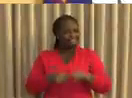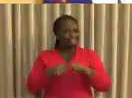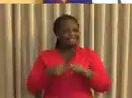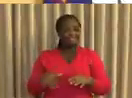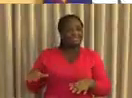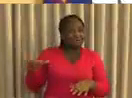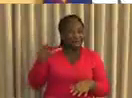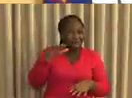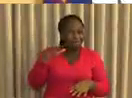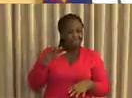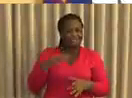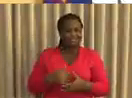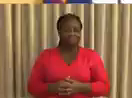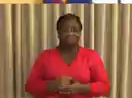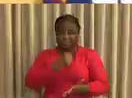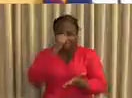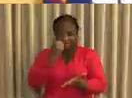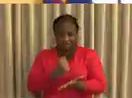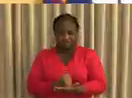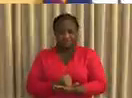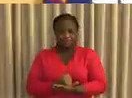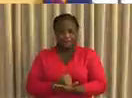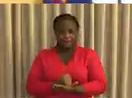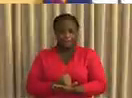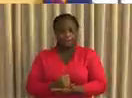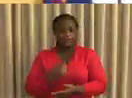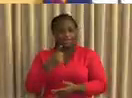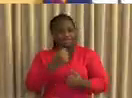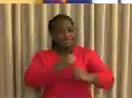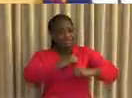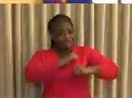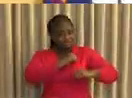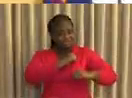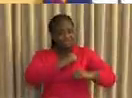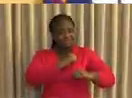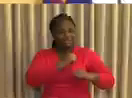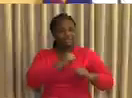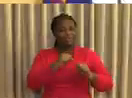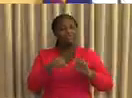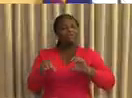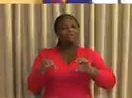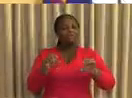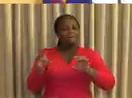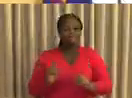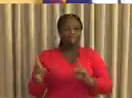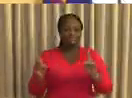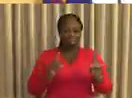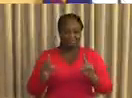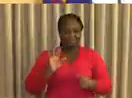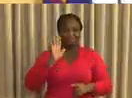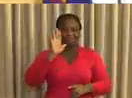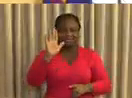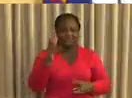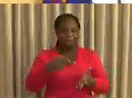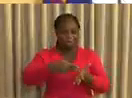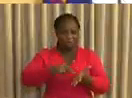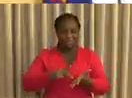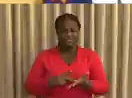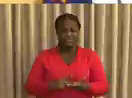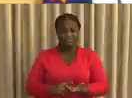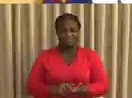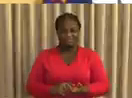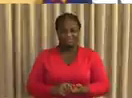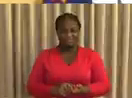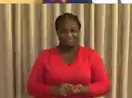you that the security forces will conduct themselves with the necessary professionalism. May God bless us